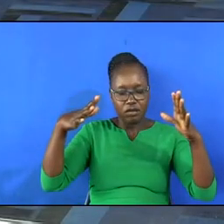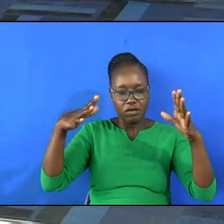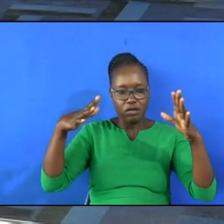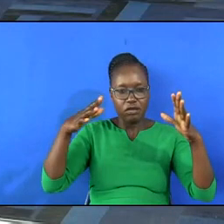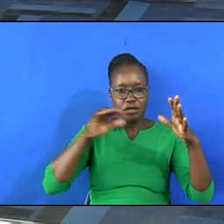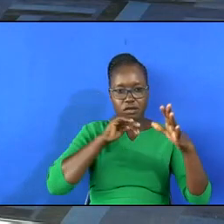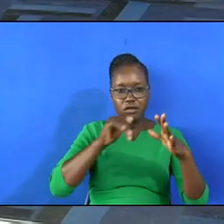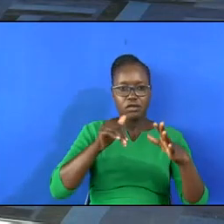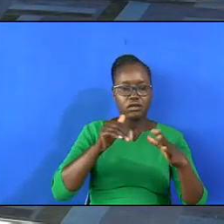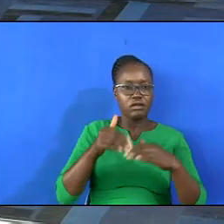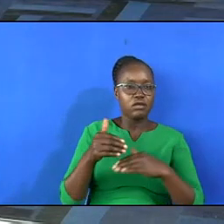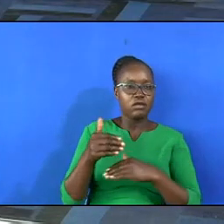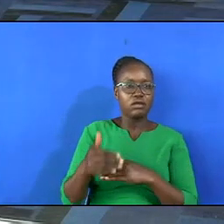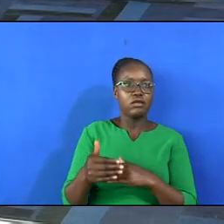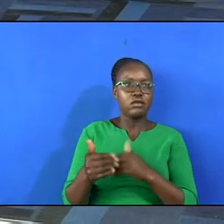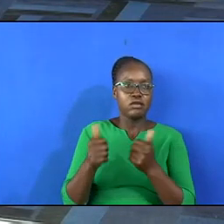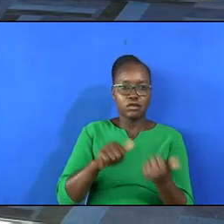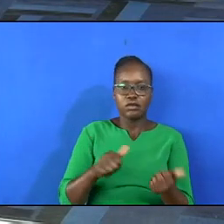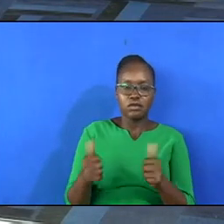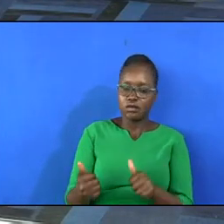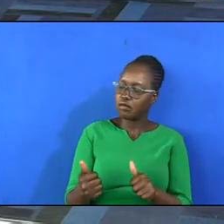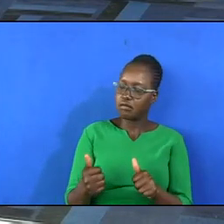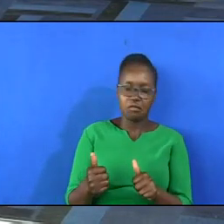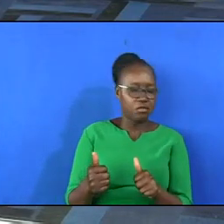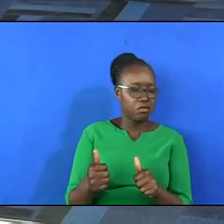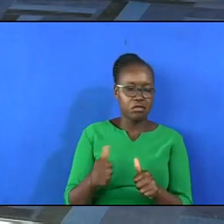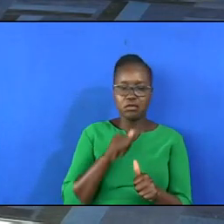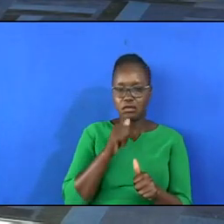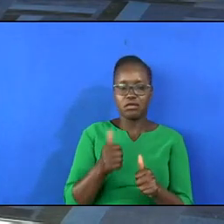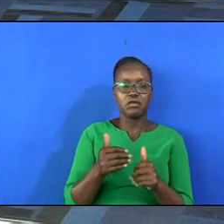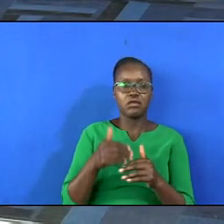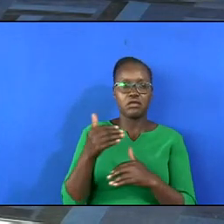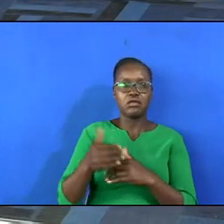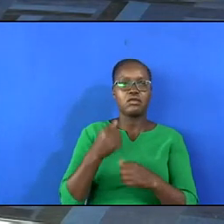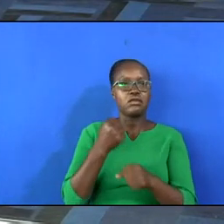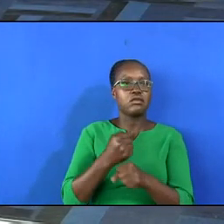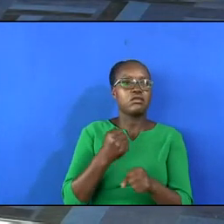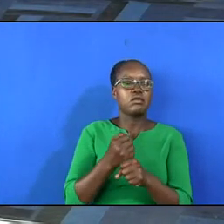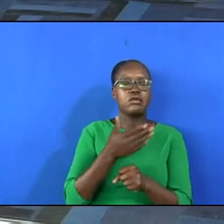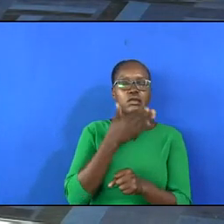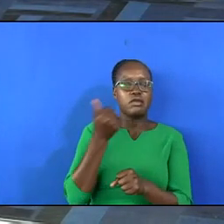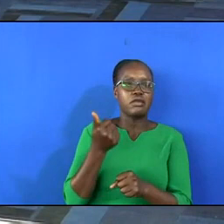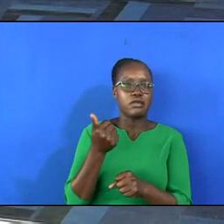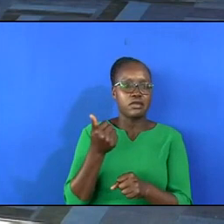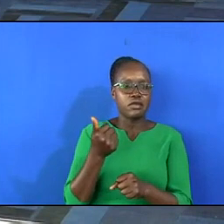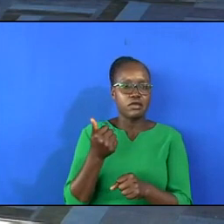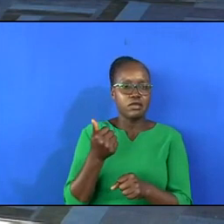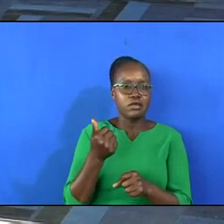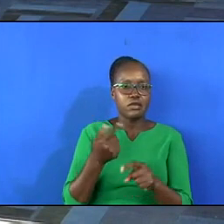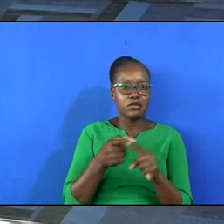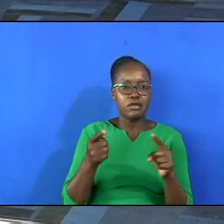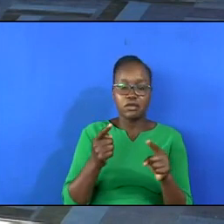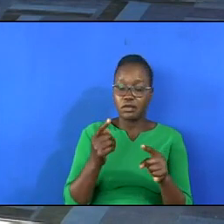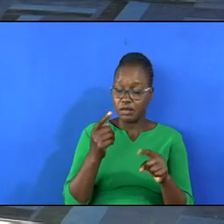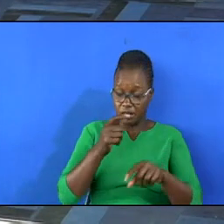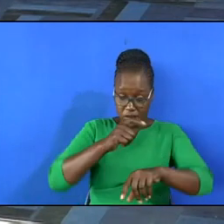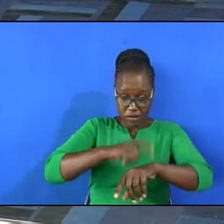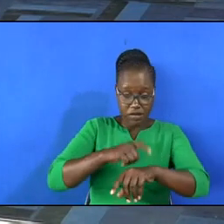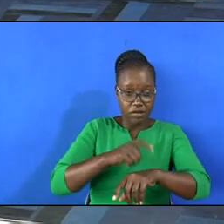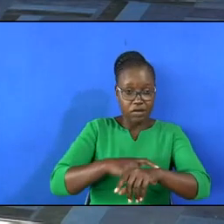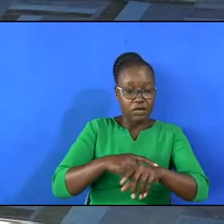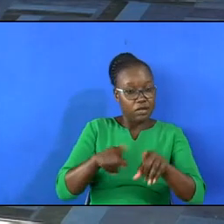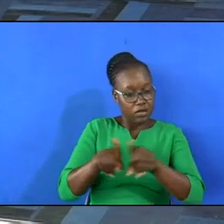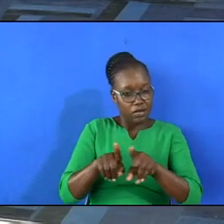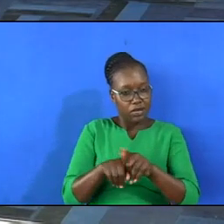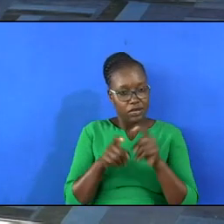not after we were baptized, not after we have performed our best, but while we were